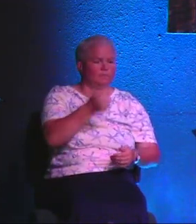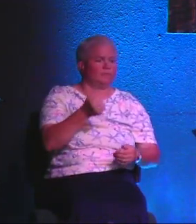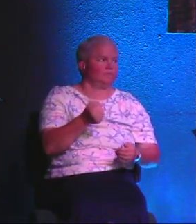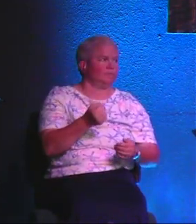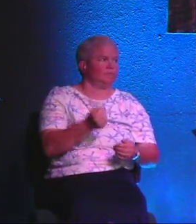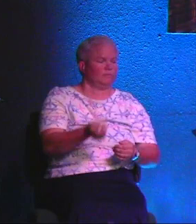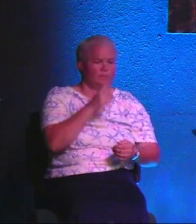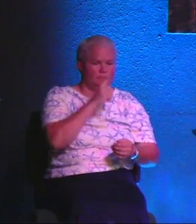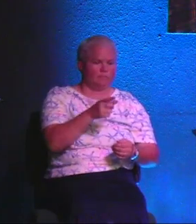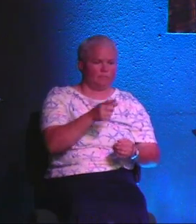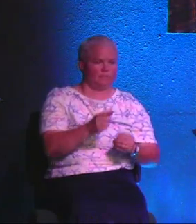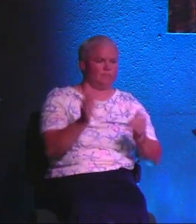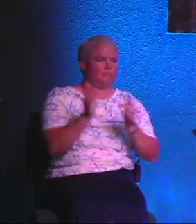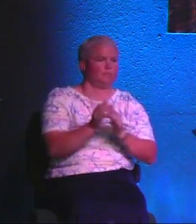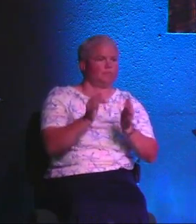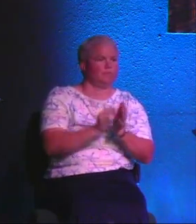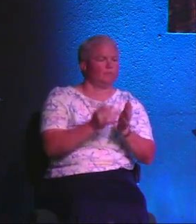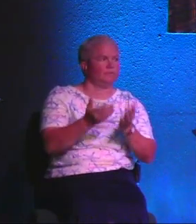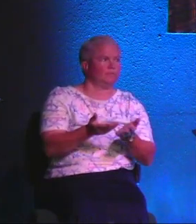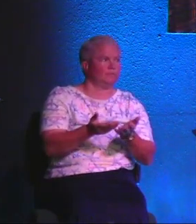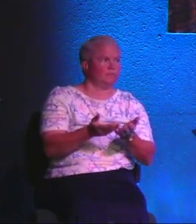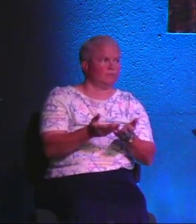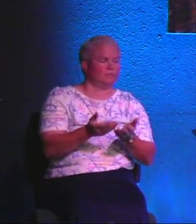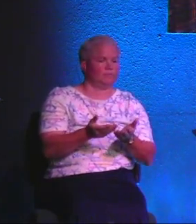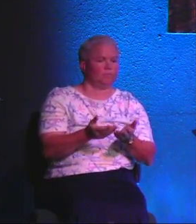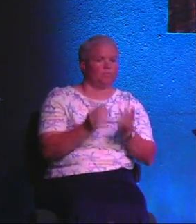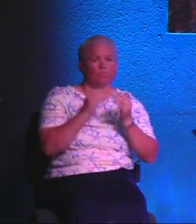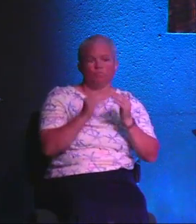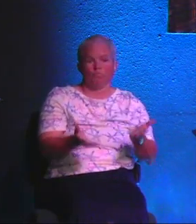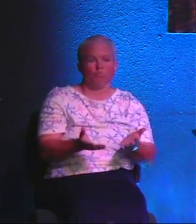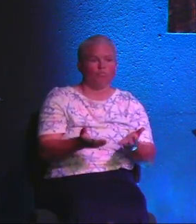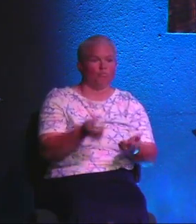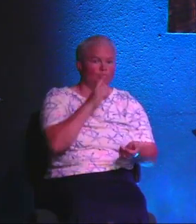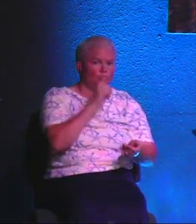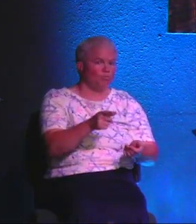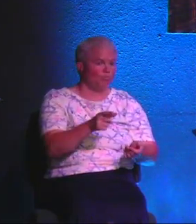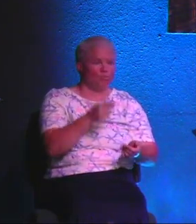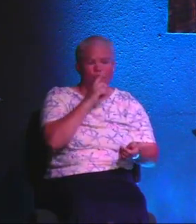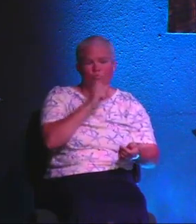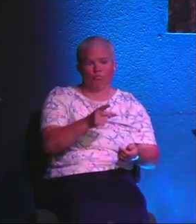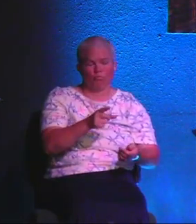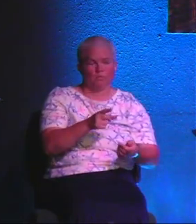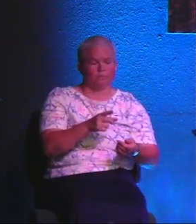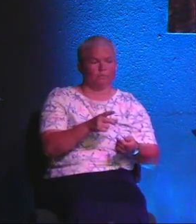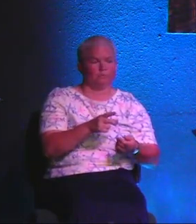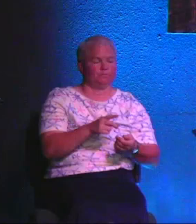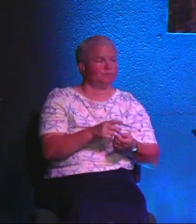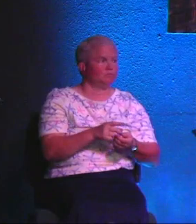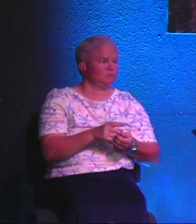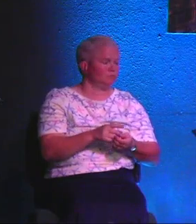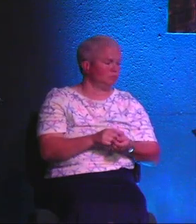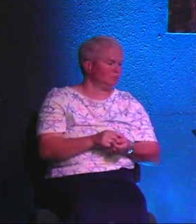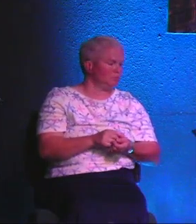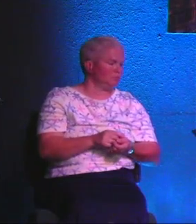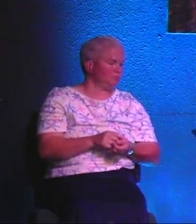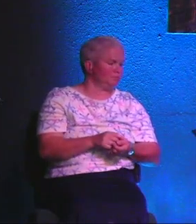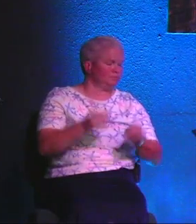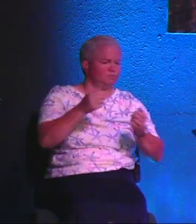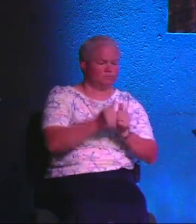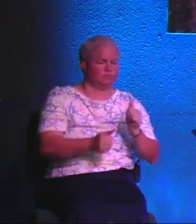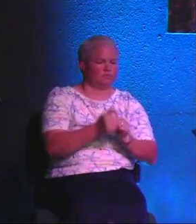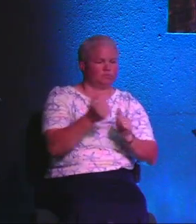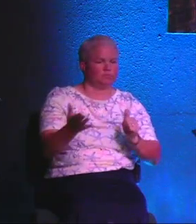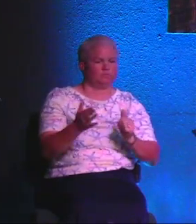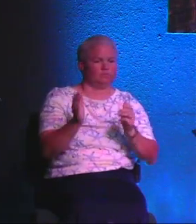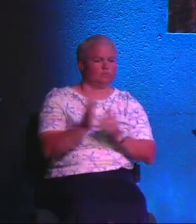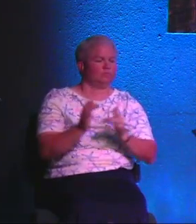Pastor so-and-so said. What does the Bible say? What does the Bible say? Be in your Bible. Be checking your Bible. Filter everything